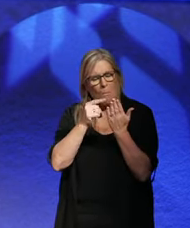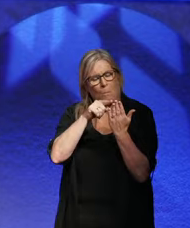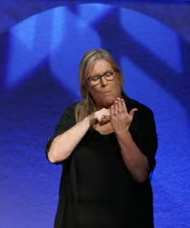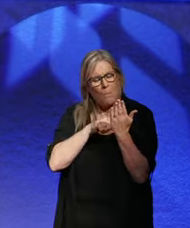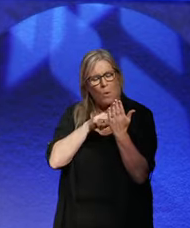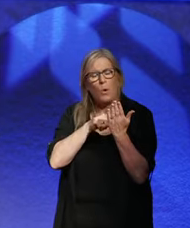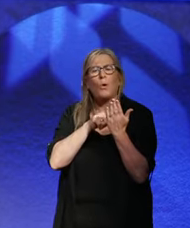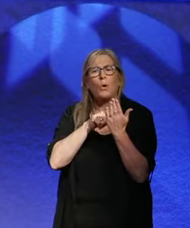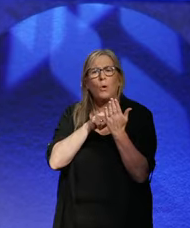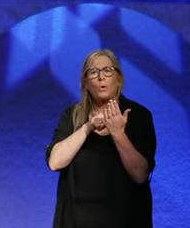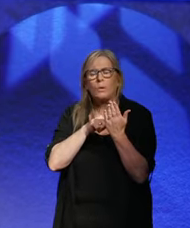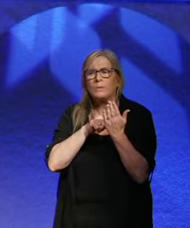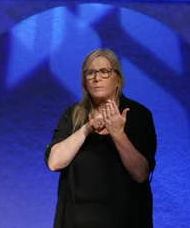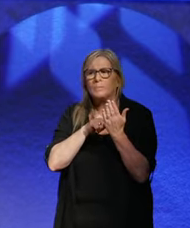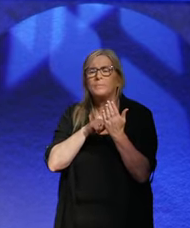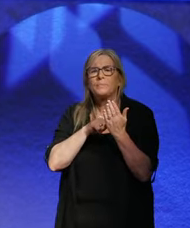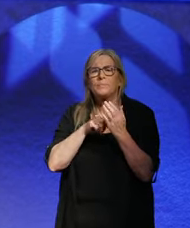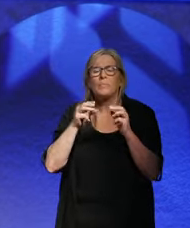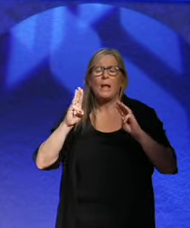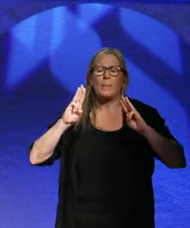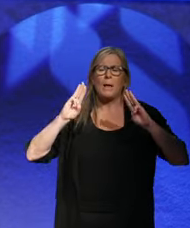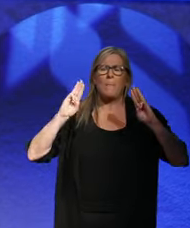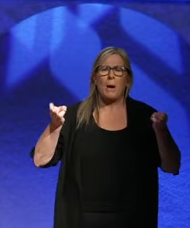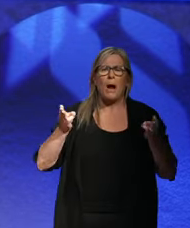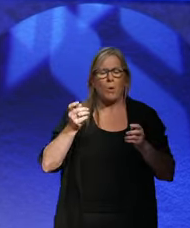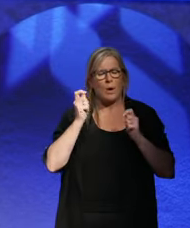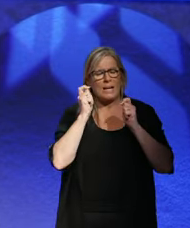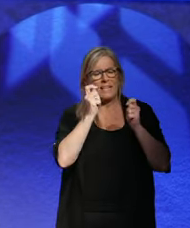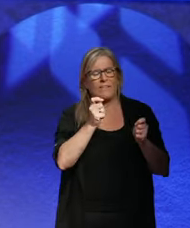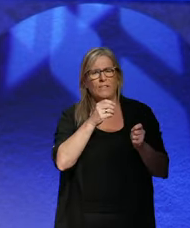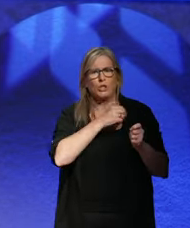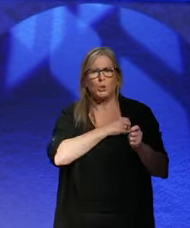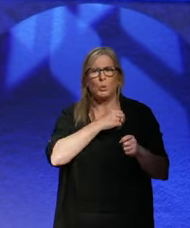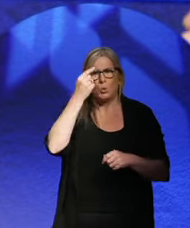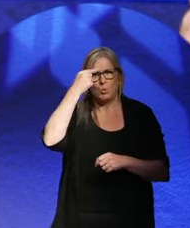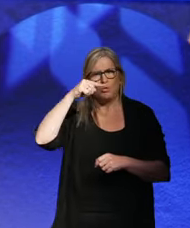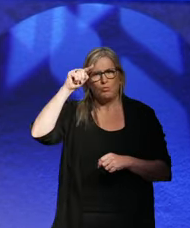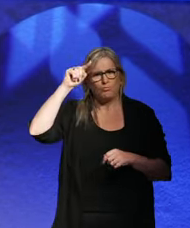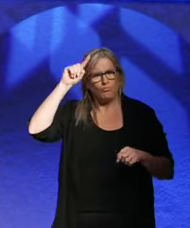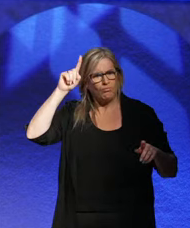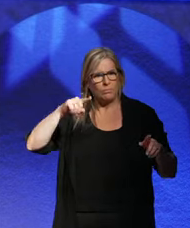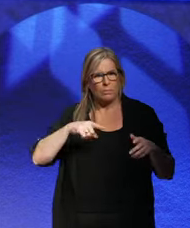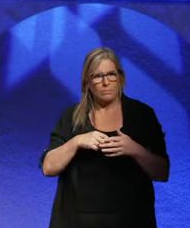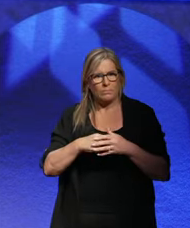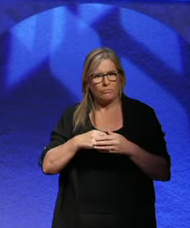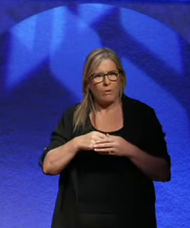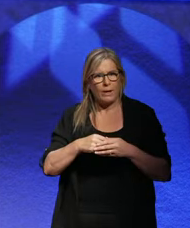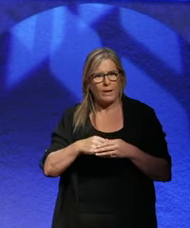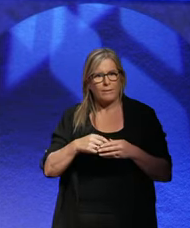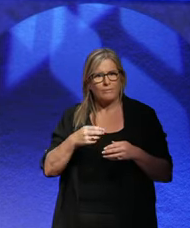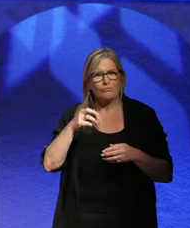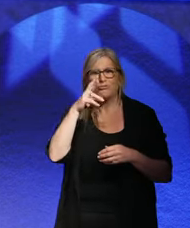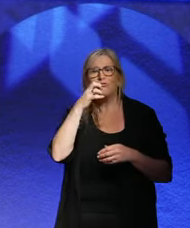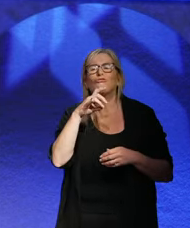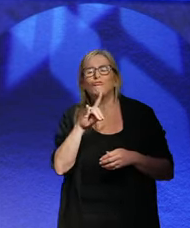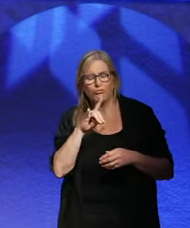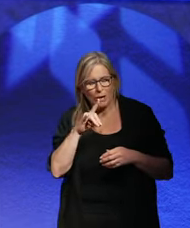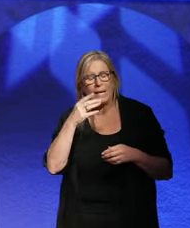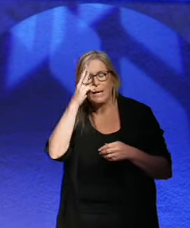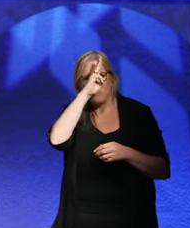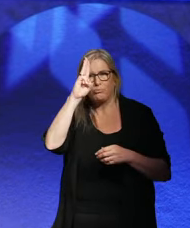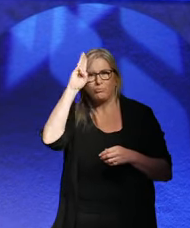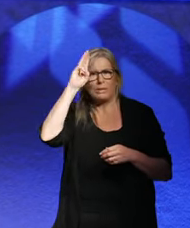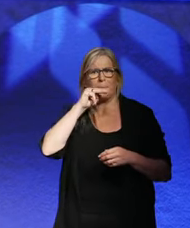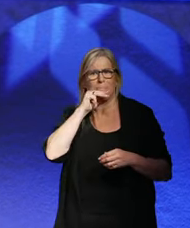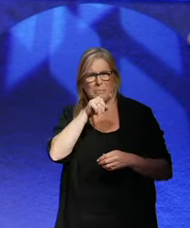matter. The powers given to the Reich President were extensive and effectively compromised the